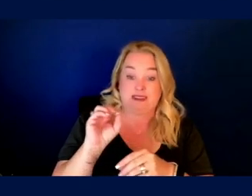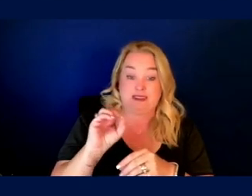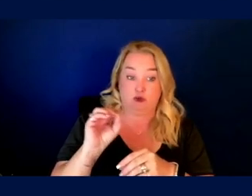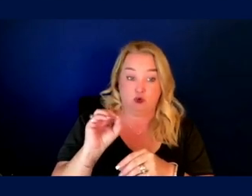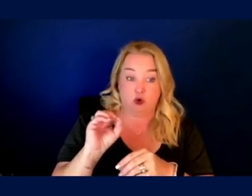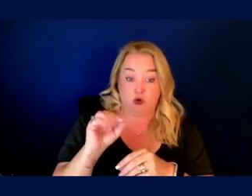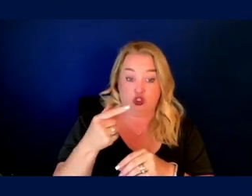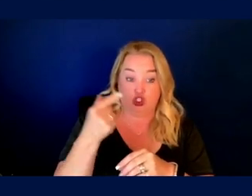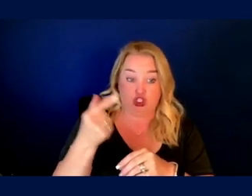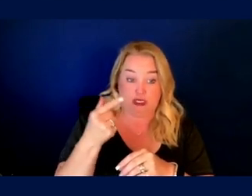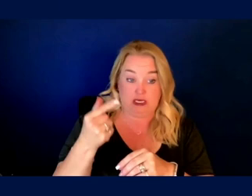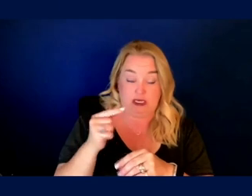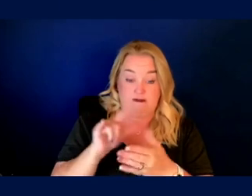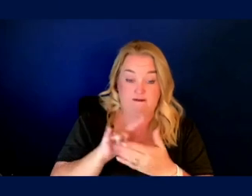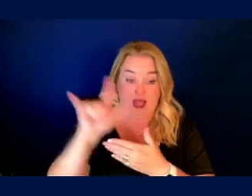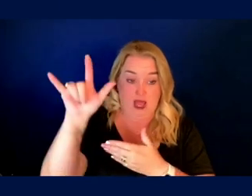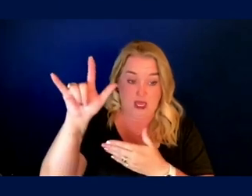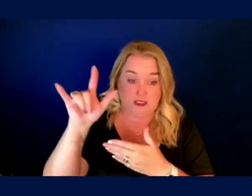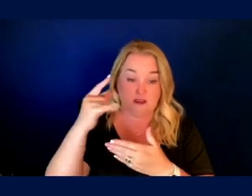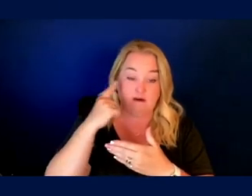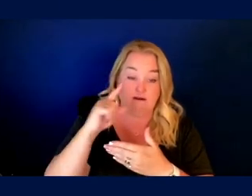of the, uh, you know, sort of